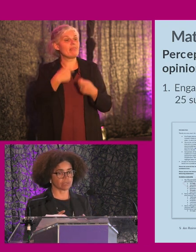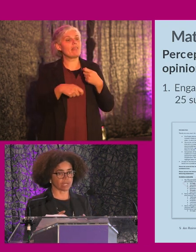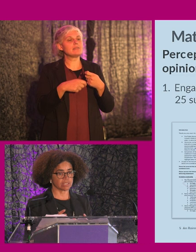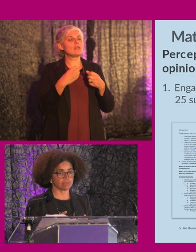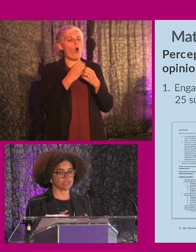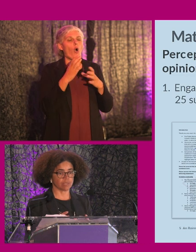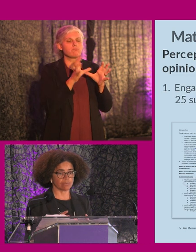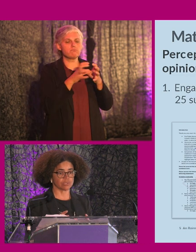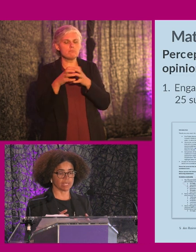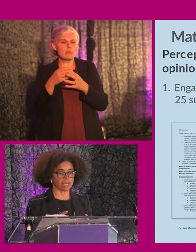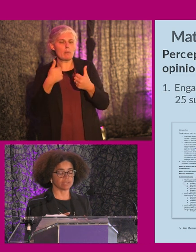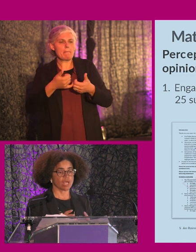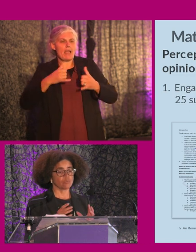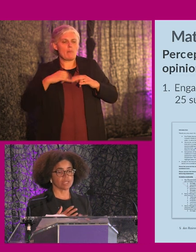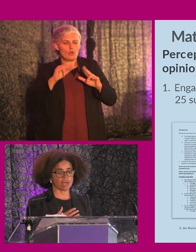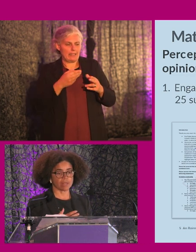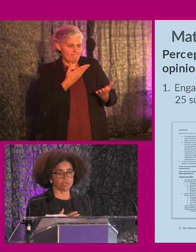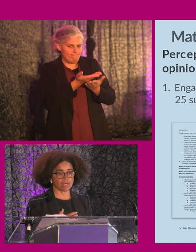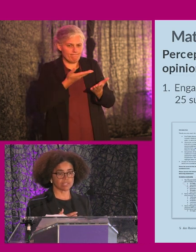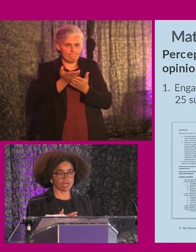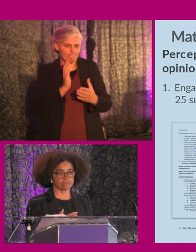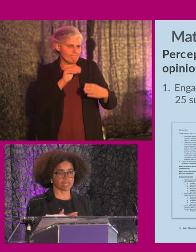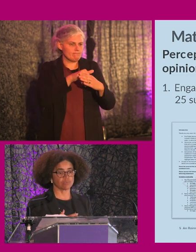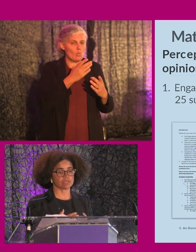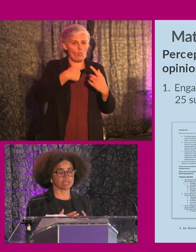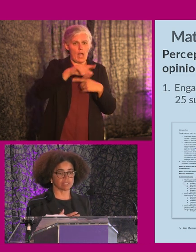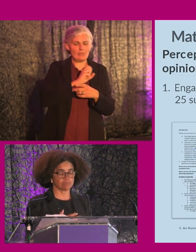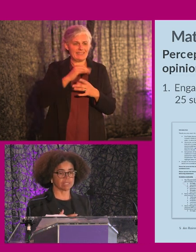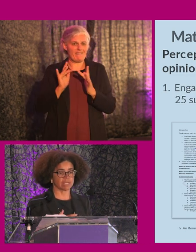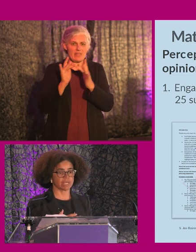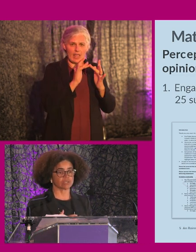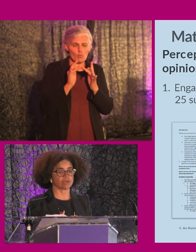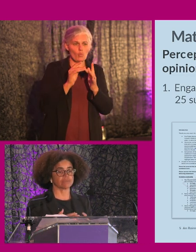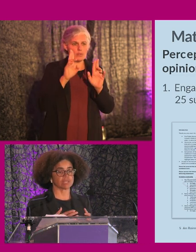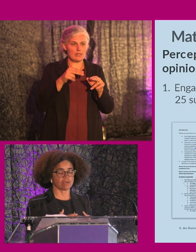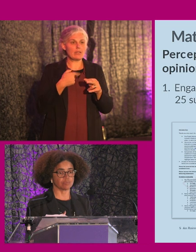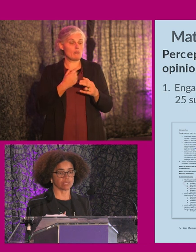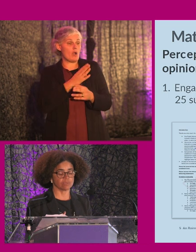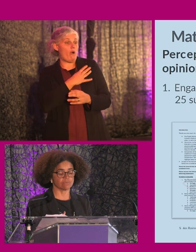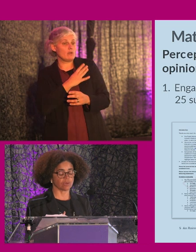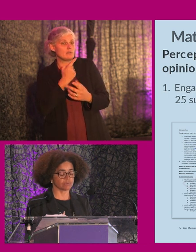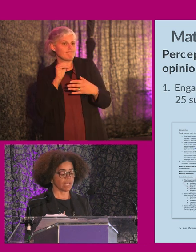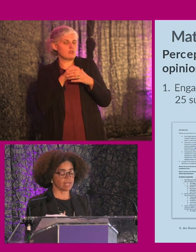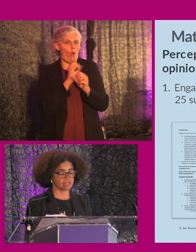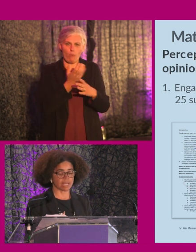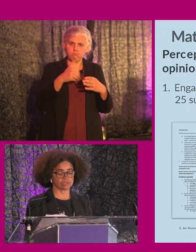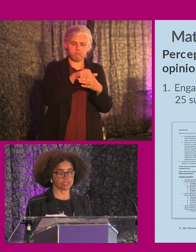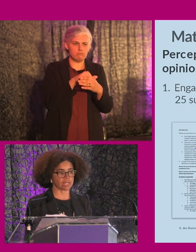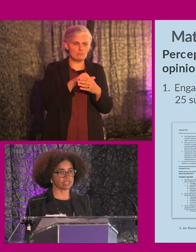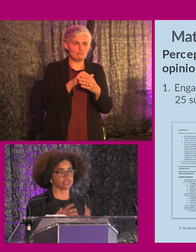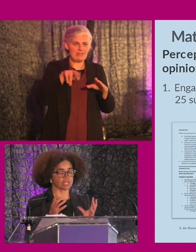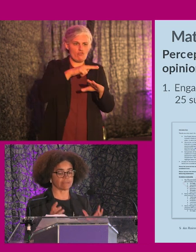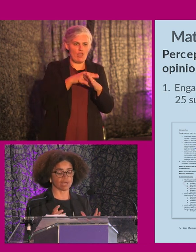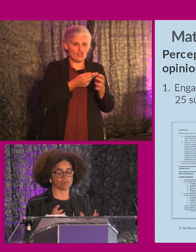each of the criteria to be able to engage with our, with our staff networks, our disability liaison officer, everybody who's involved in the national